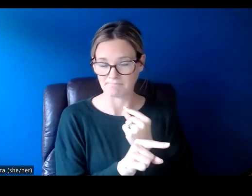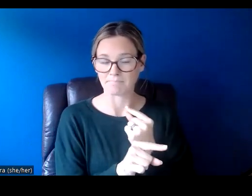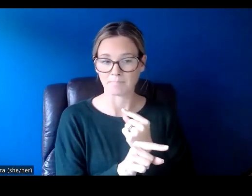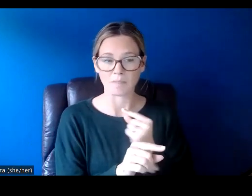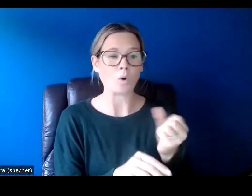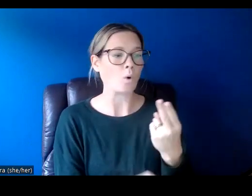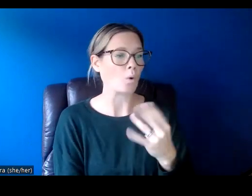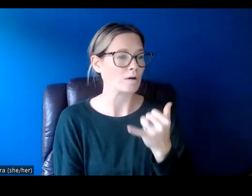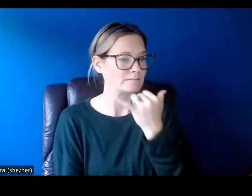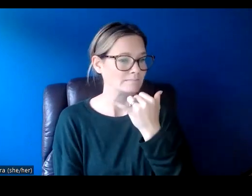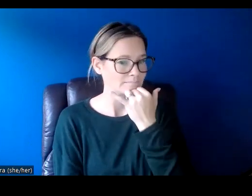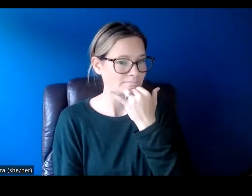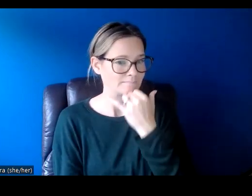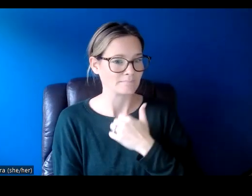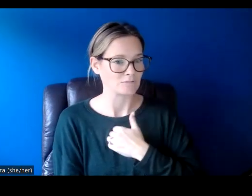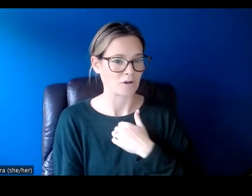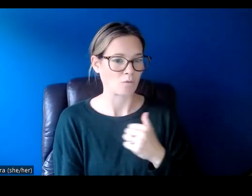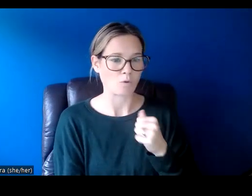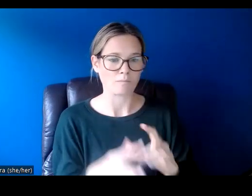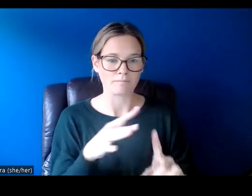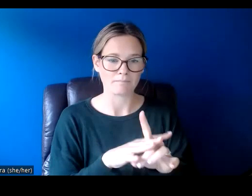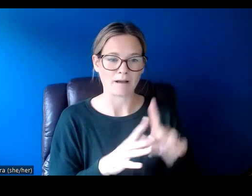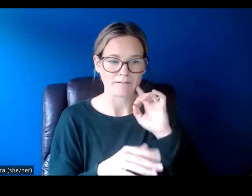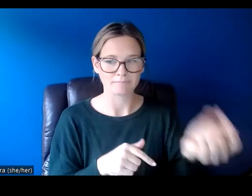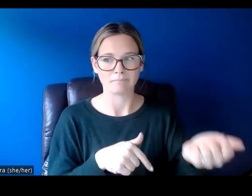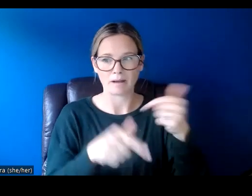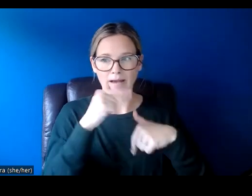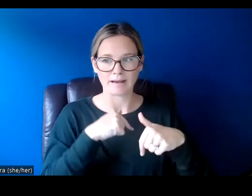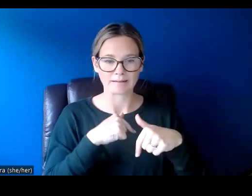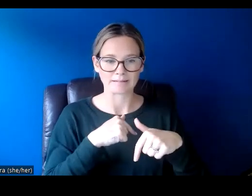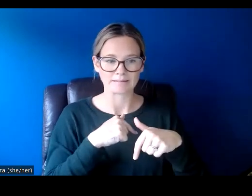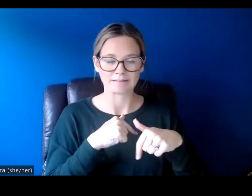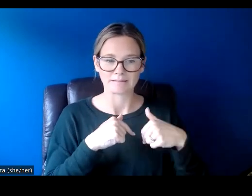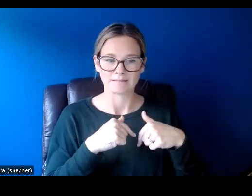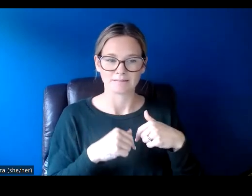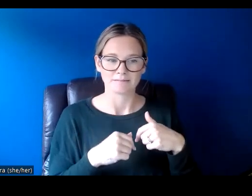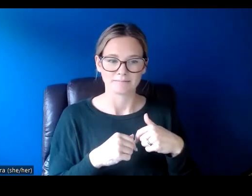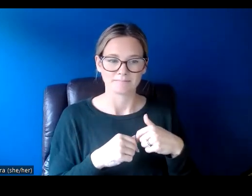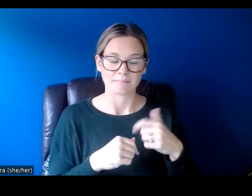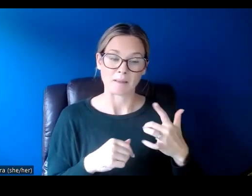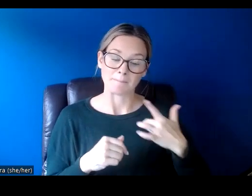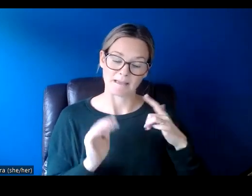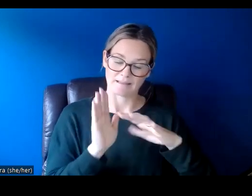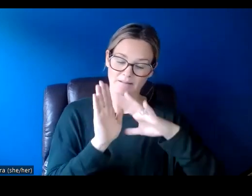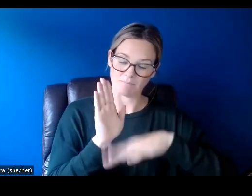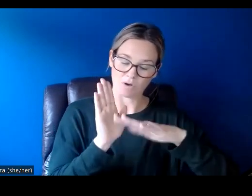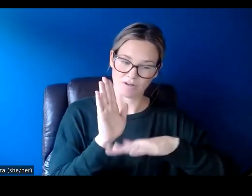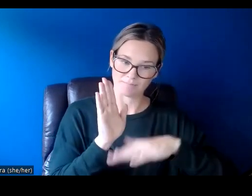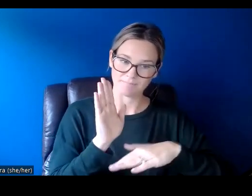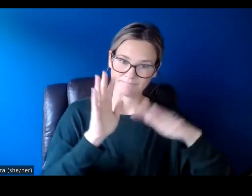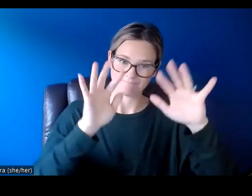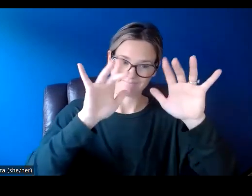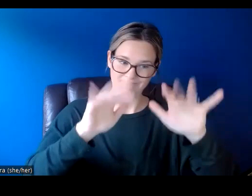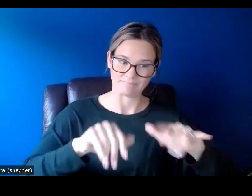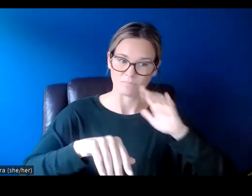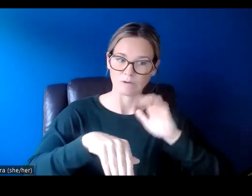oh, I'm sorry, you know what, this isn't even going to show up because I'm in a back ground version. But normally at the bottom of the page of